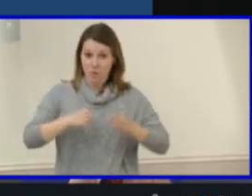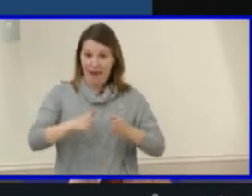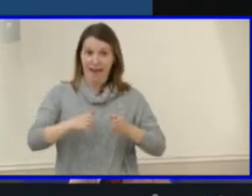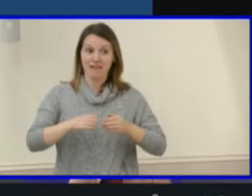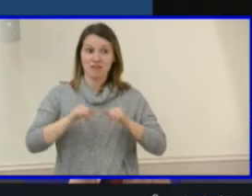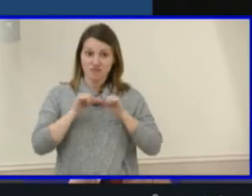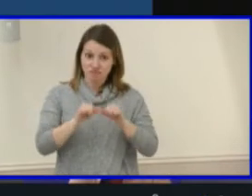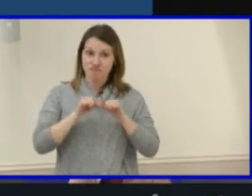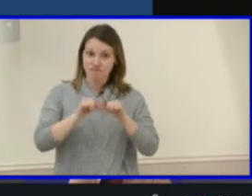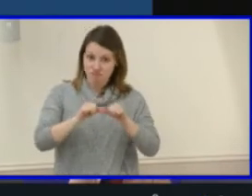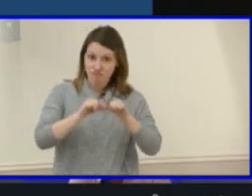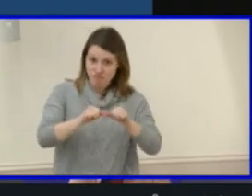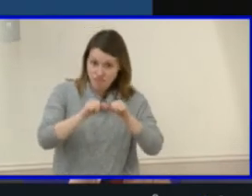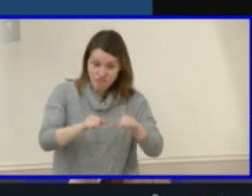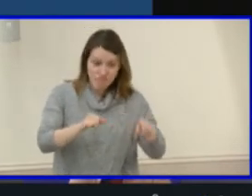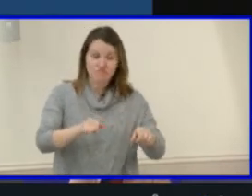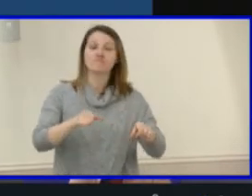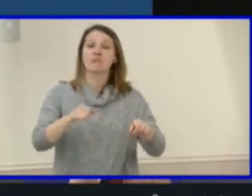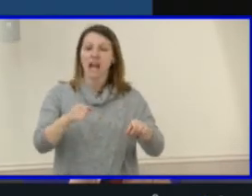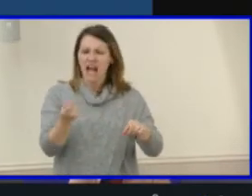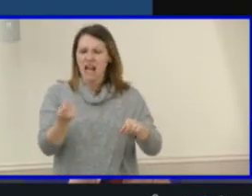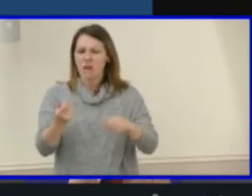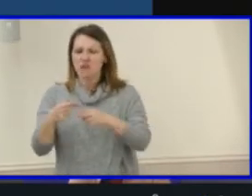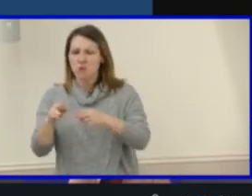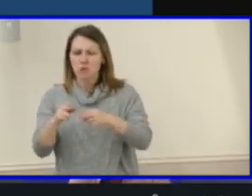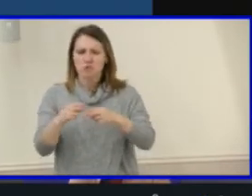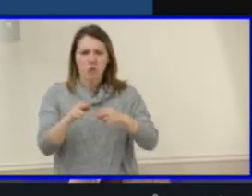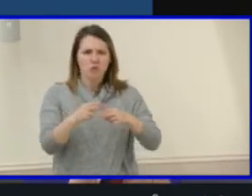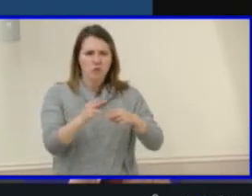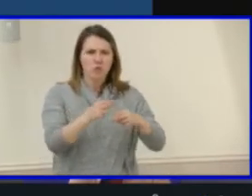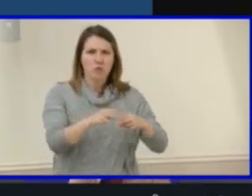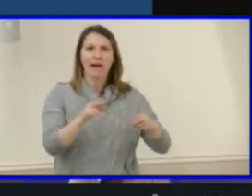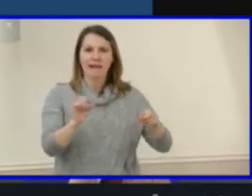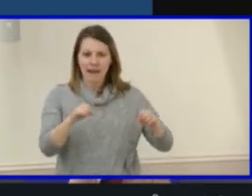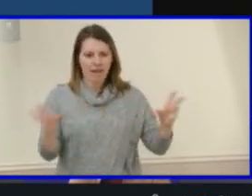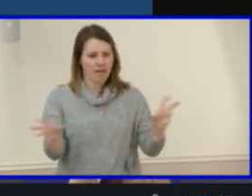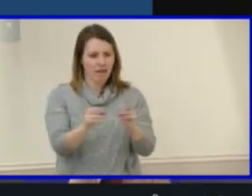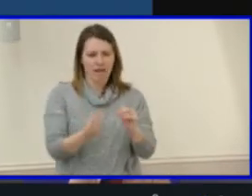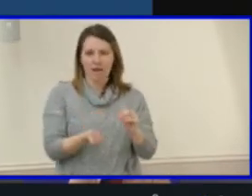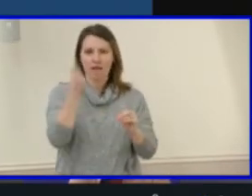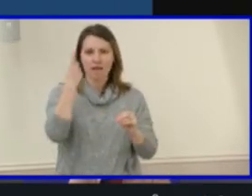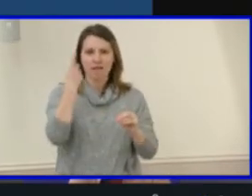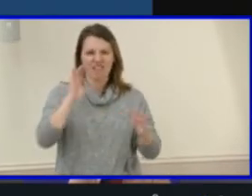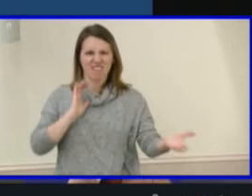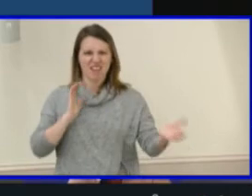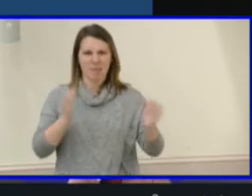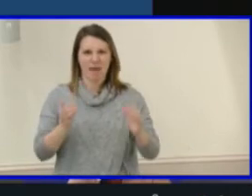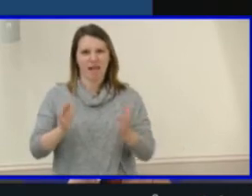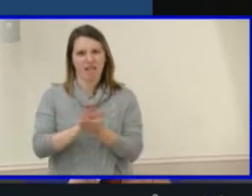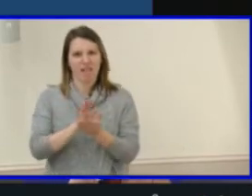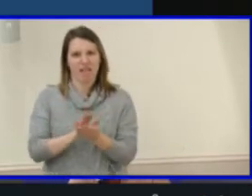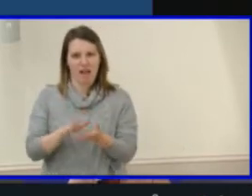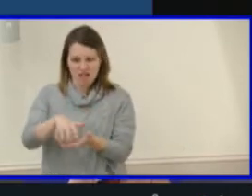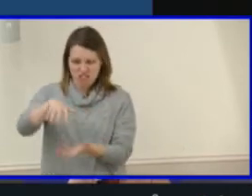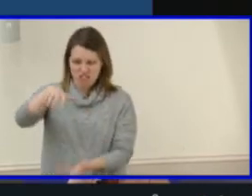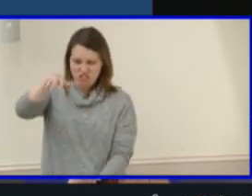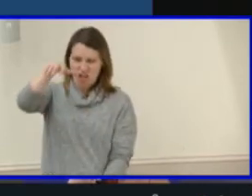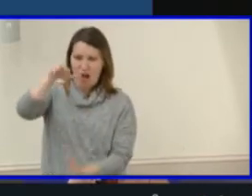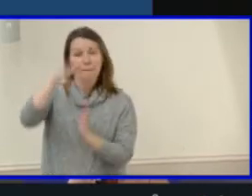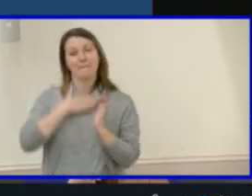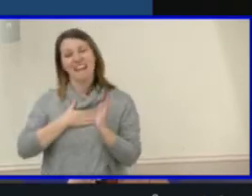-sized pieces accumulate and can often be less overwhelming than asking our audiences to read everything all at once.